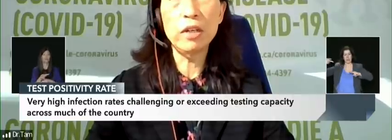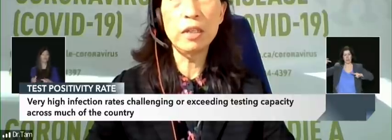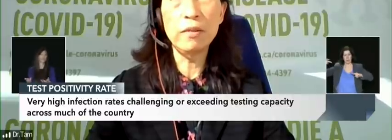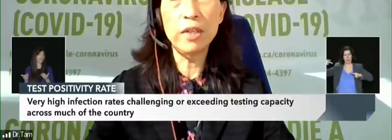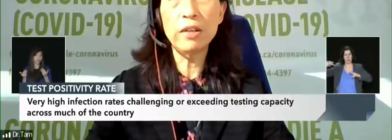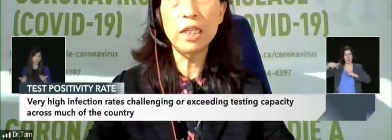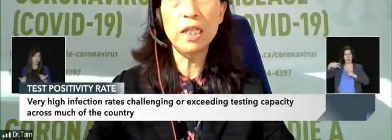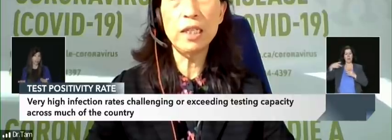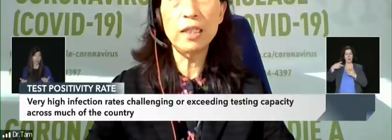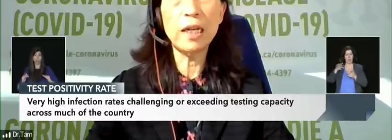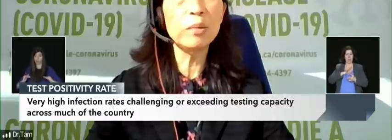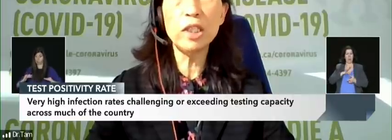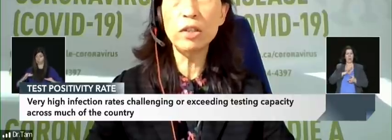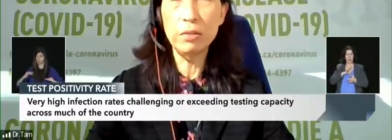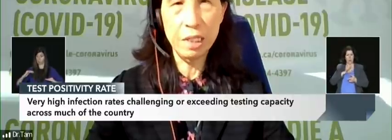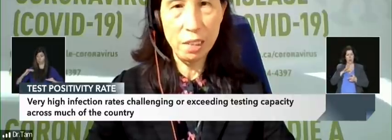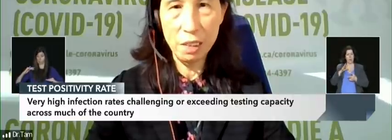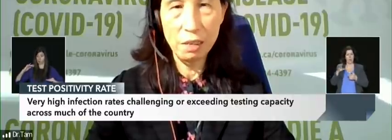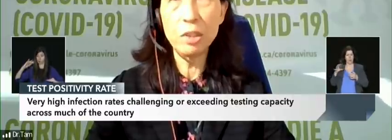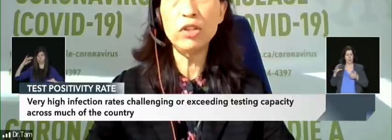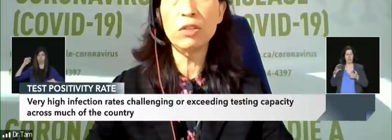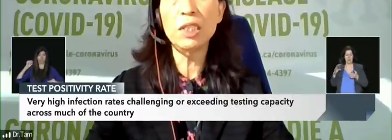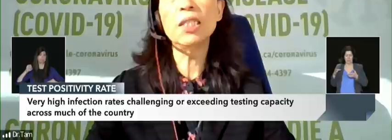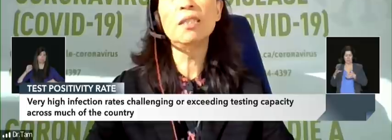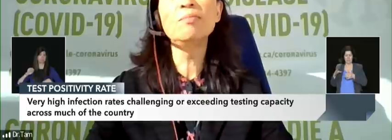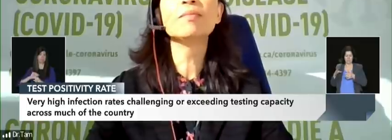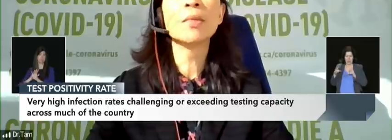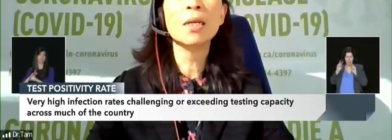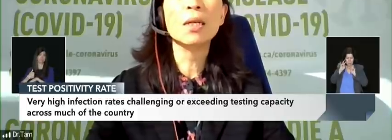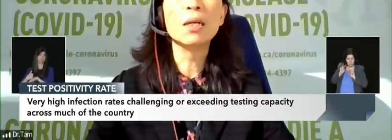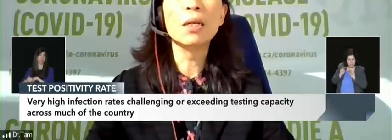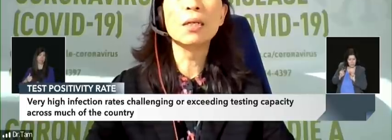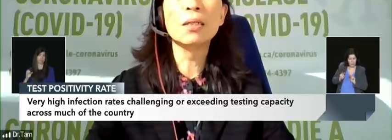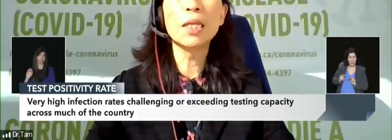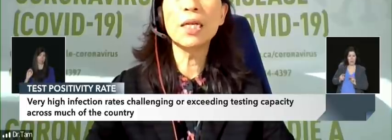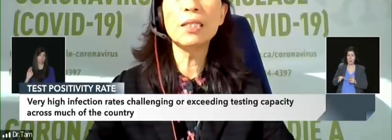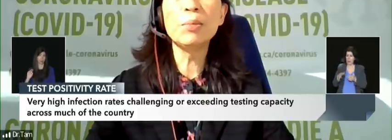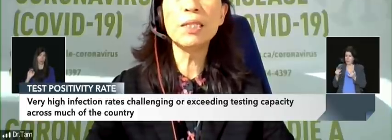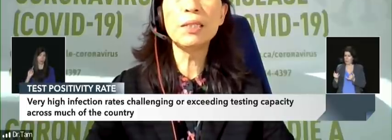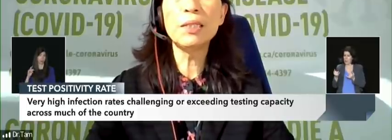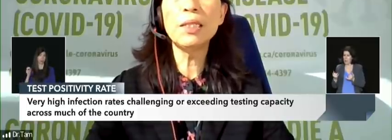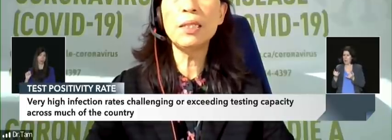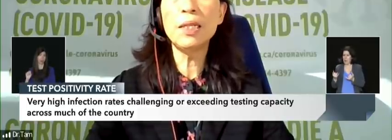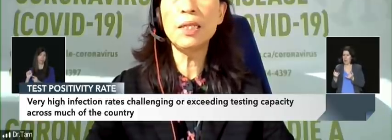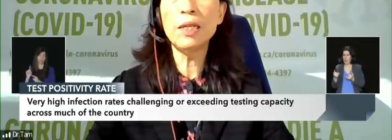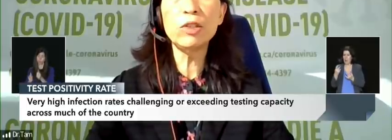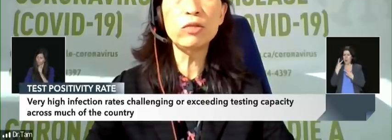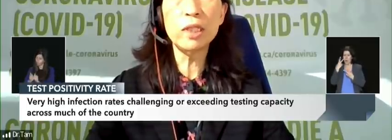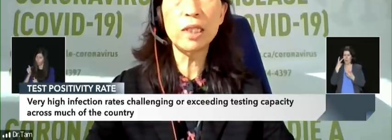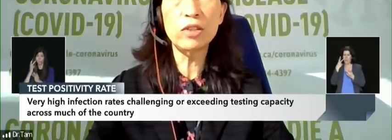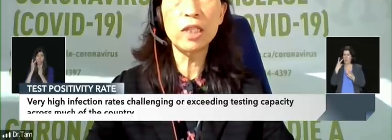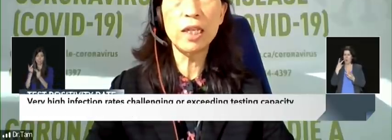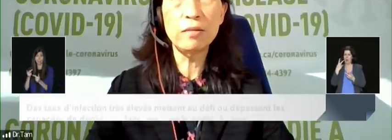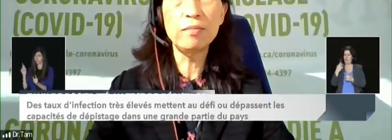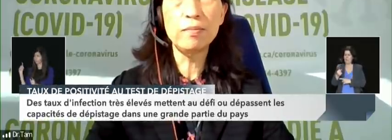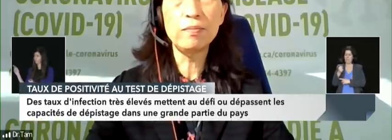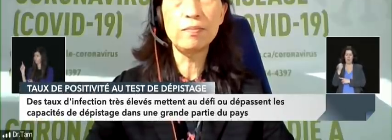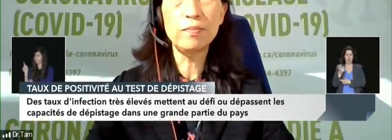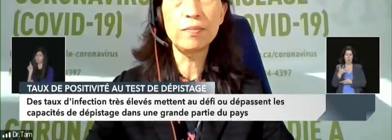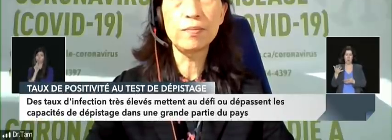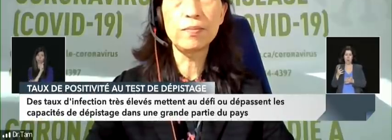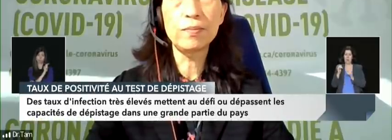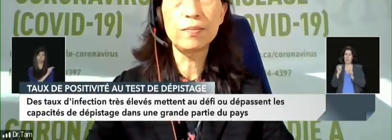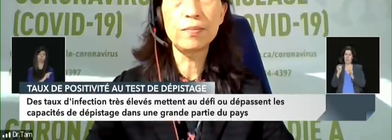Omicron variant is absolutely the majority. And that is being seen in every jurisdiction now.